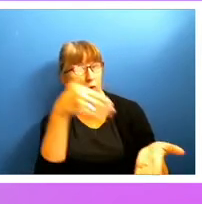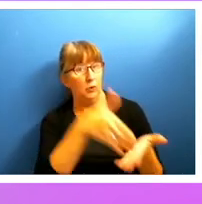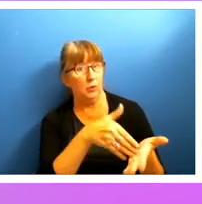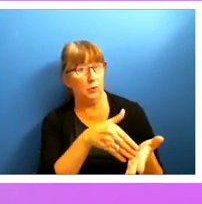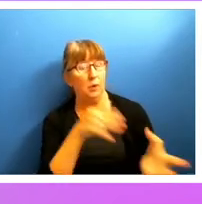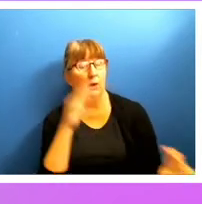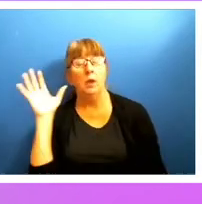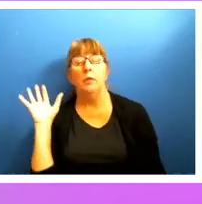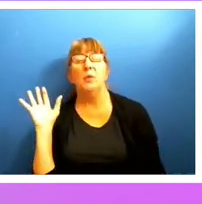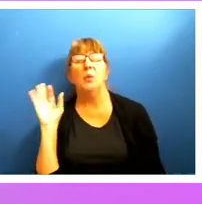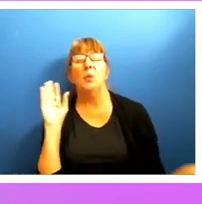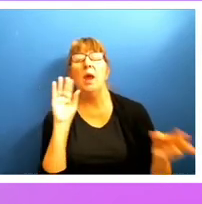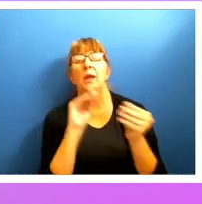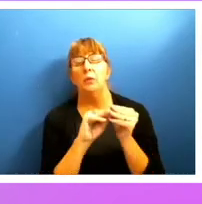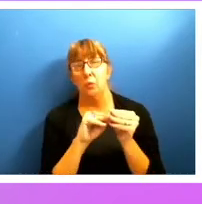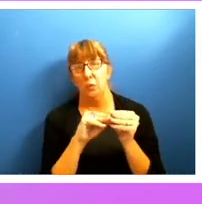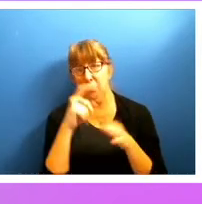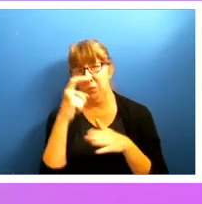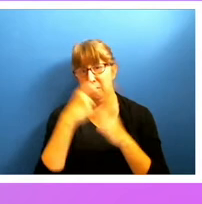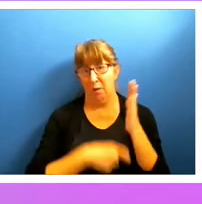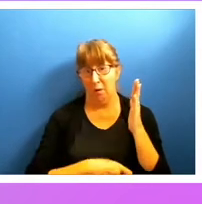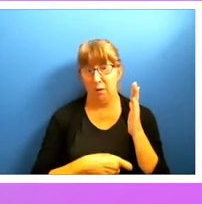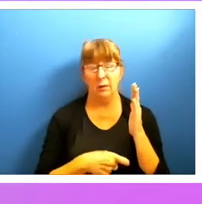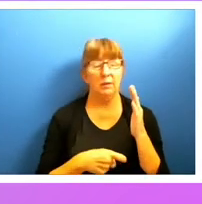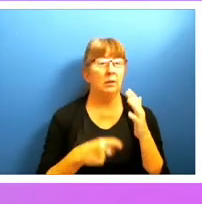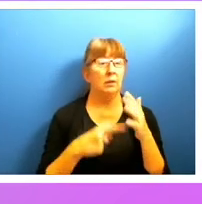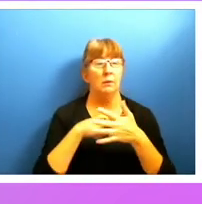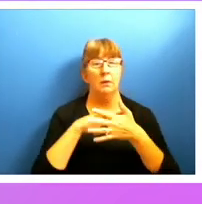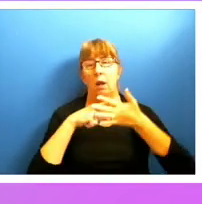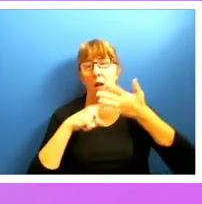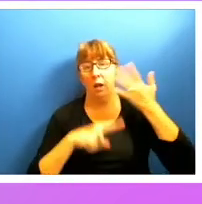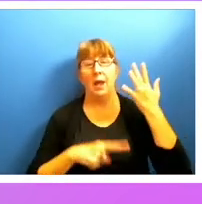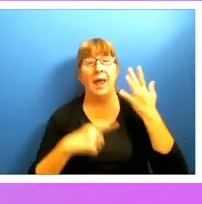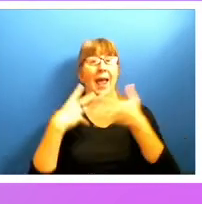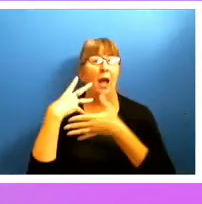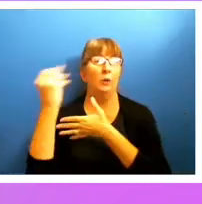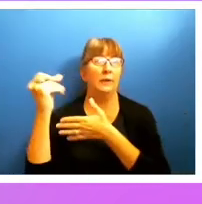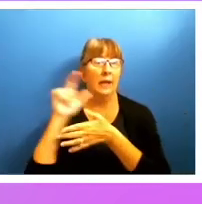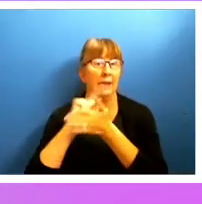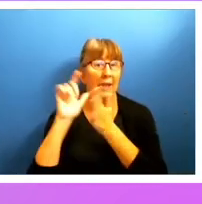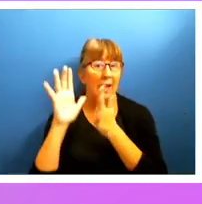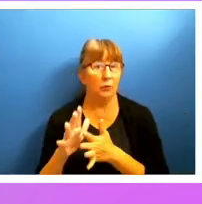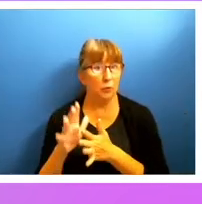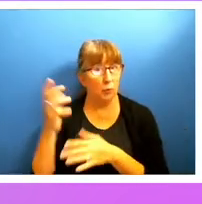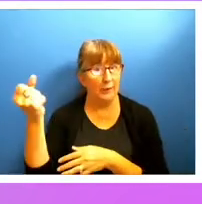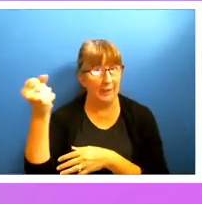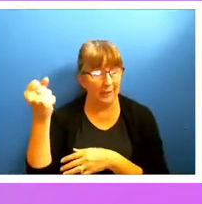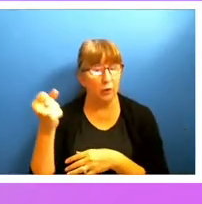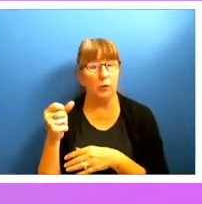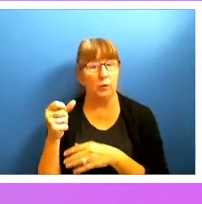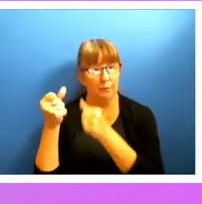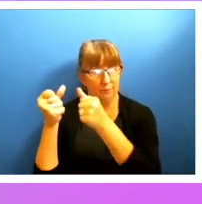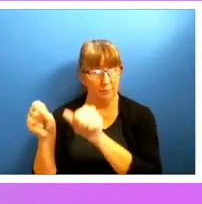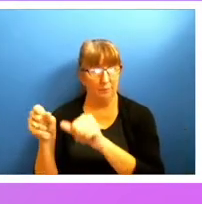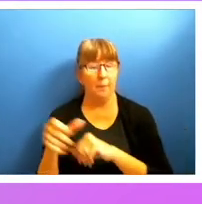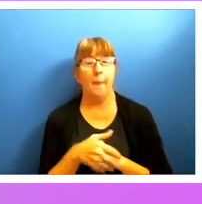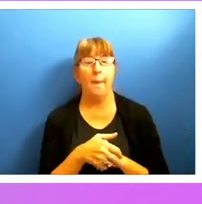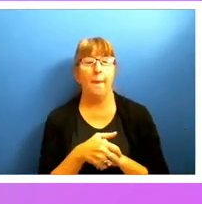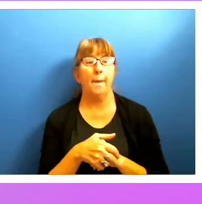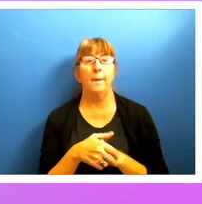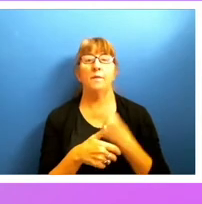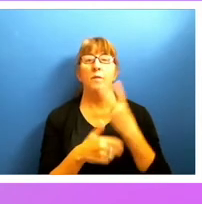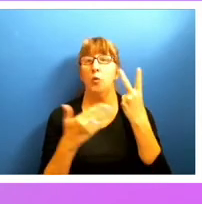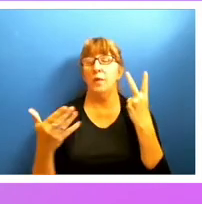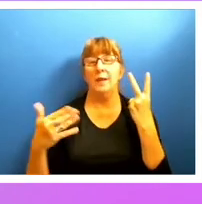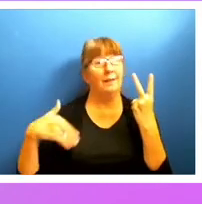in these extended costs plus your outside counsel retainer. So there's two things that are not represented in this. haven't represented